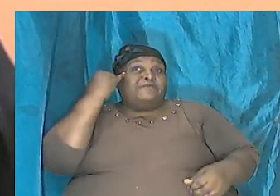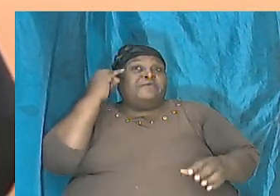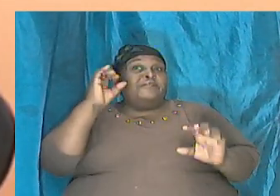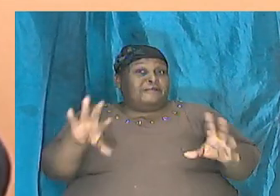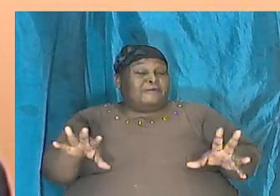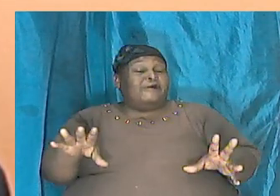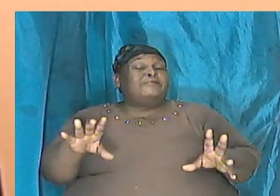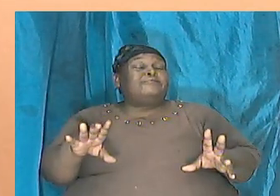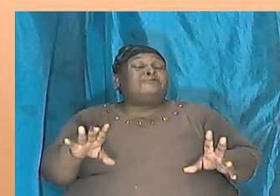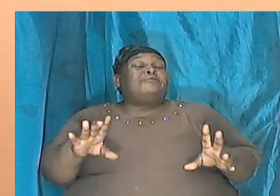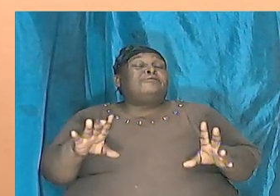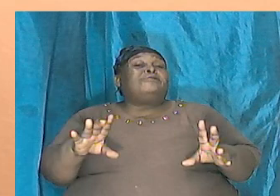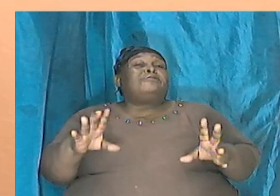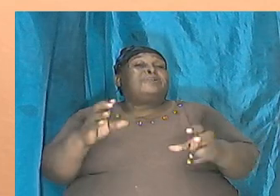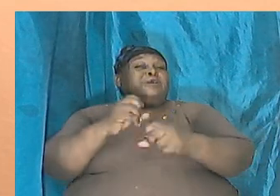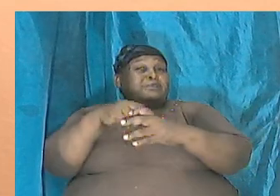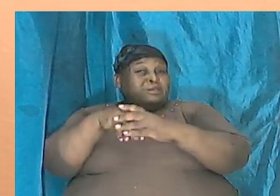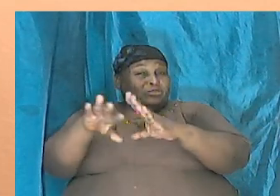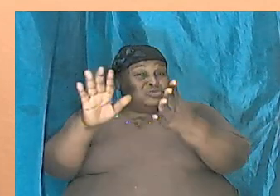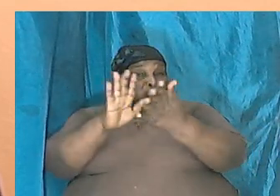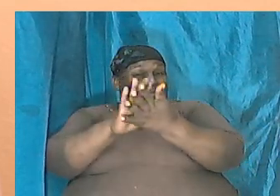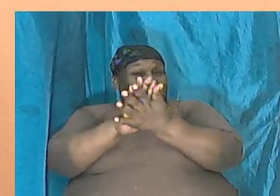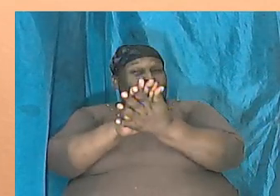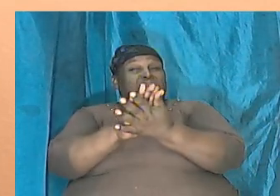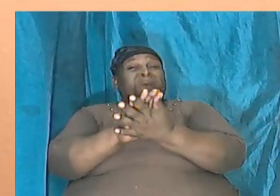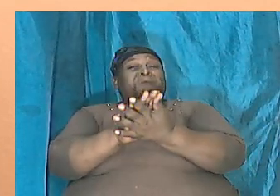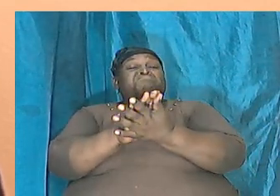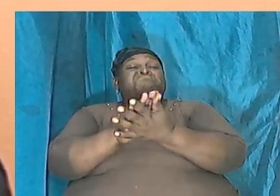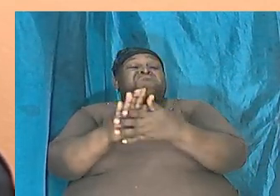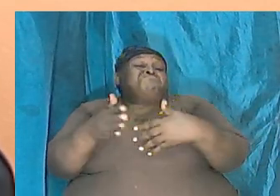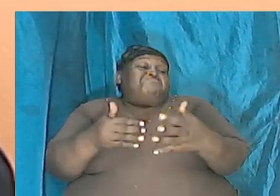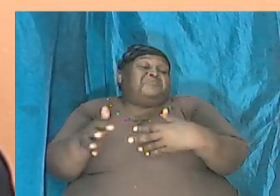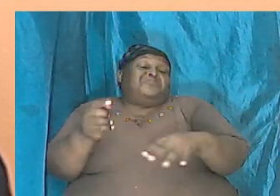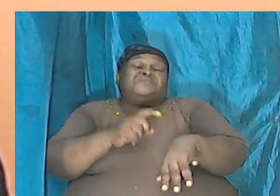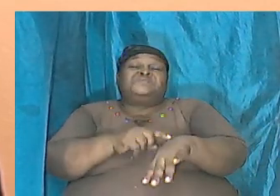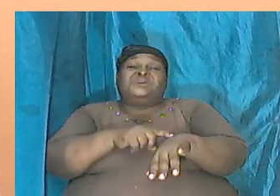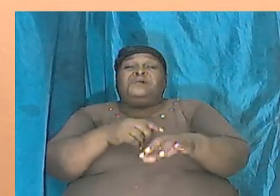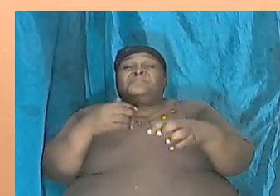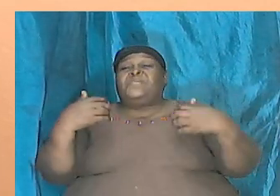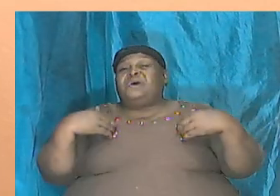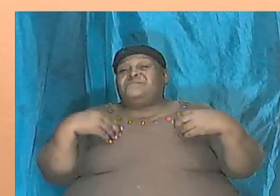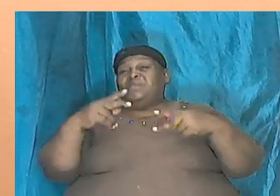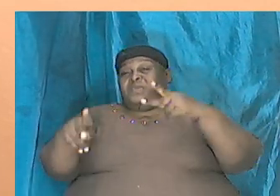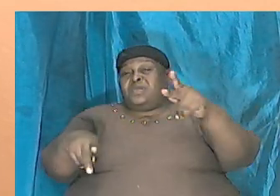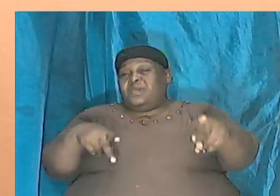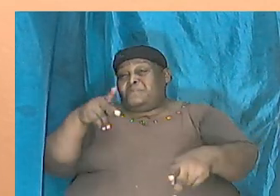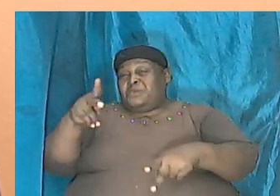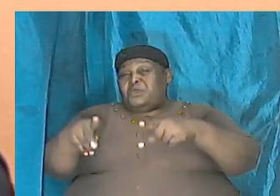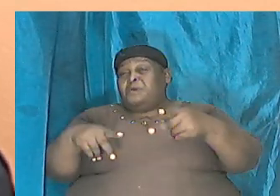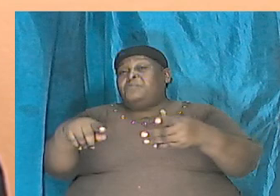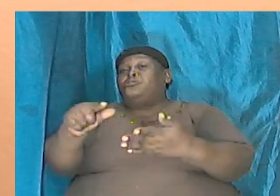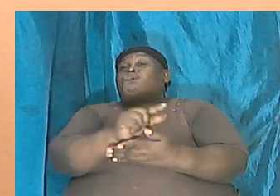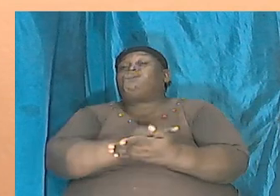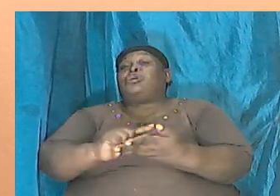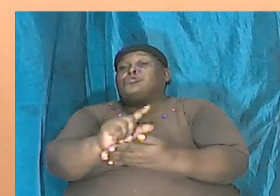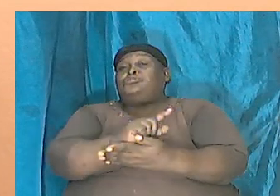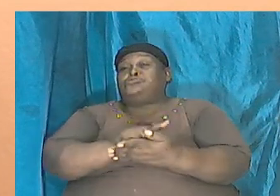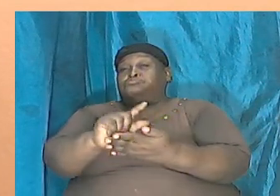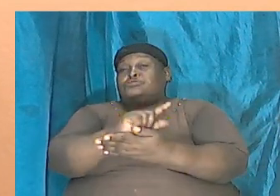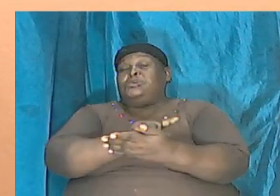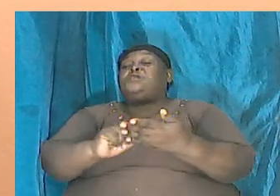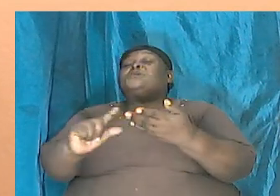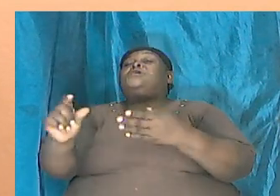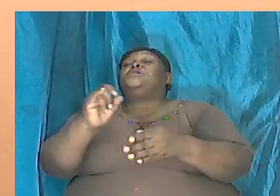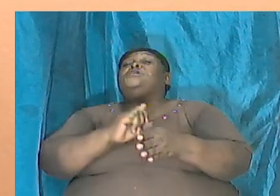time that we will be having folks graduating from institutions,